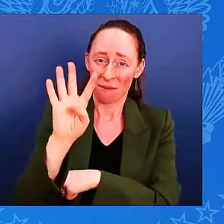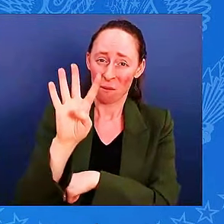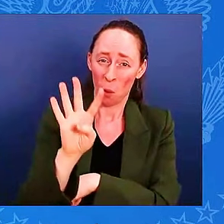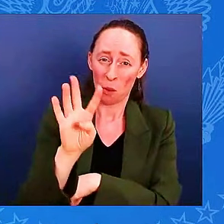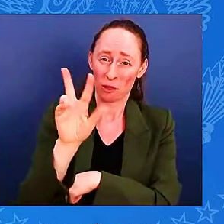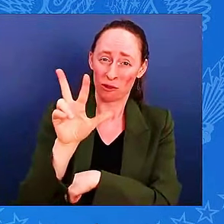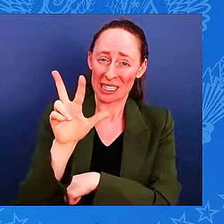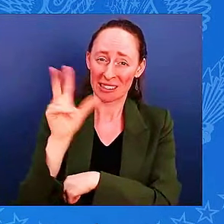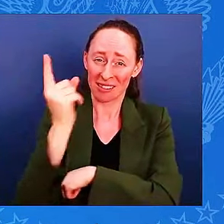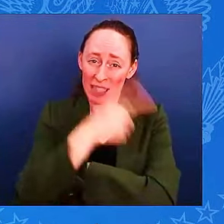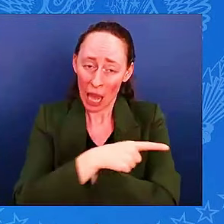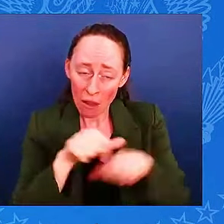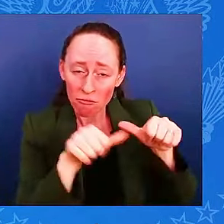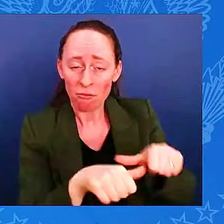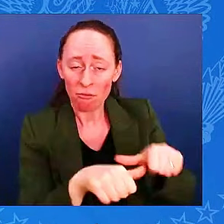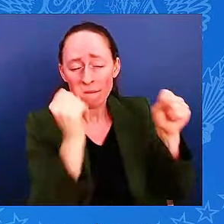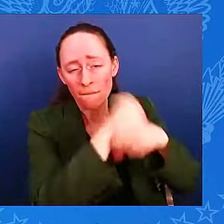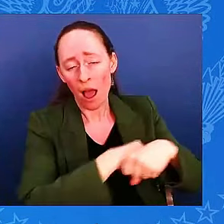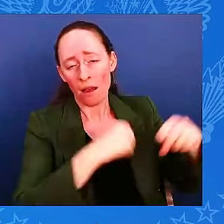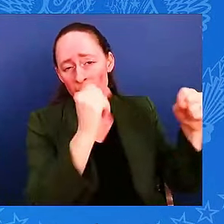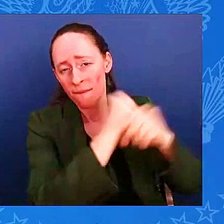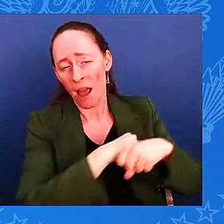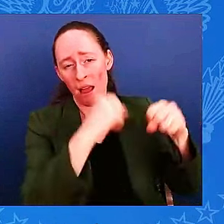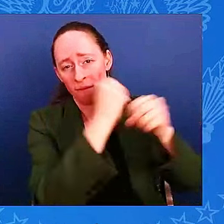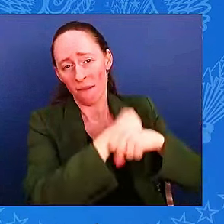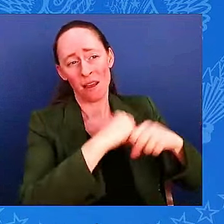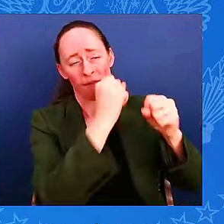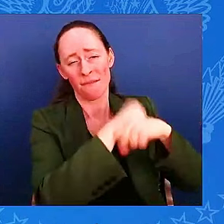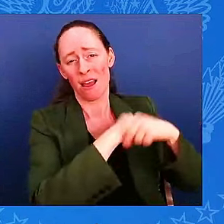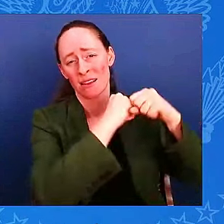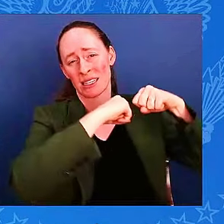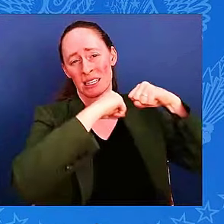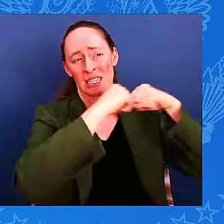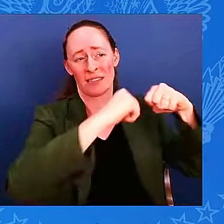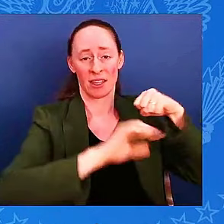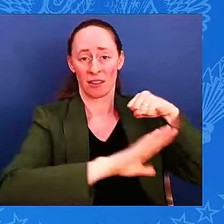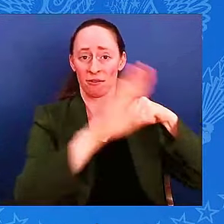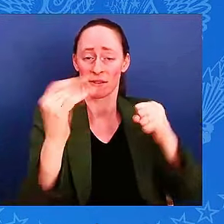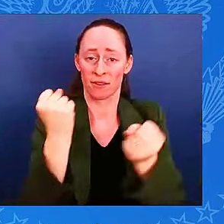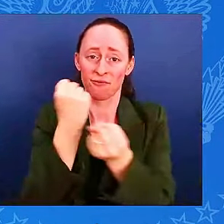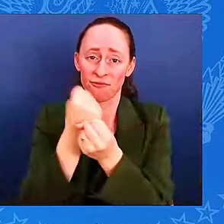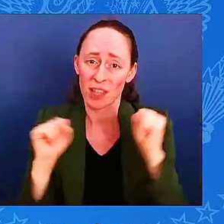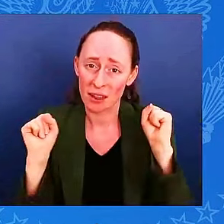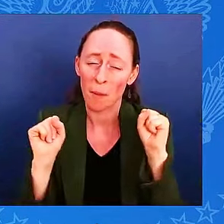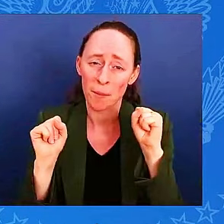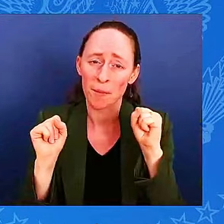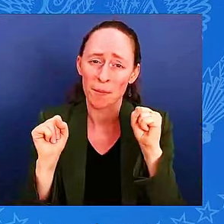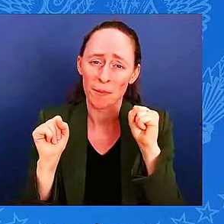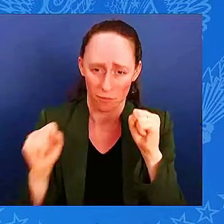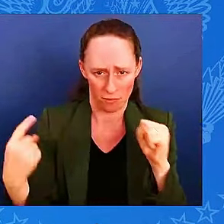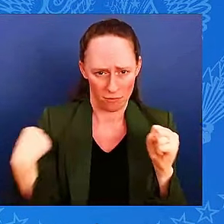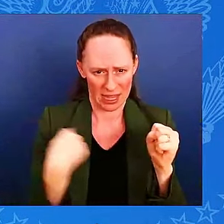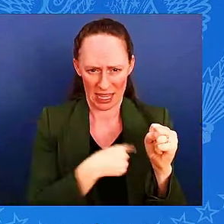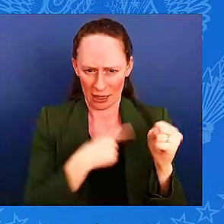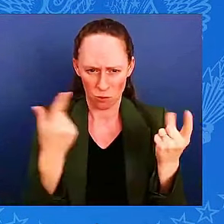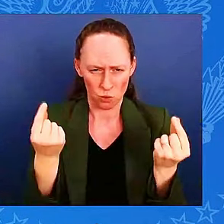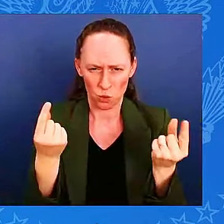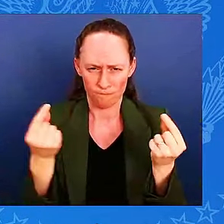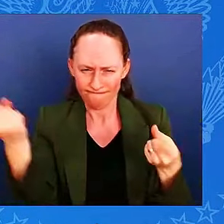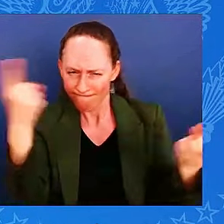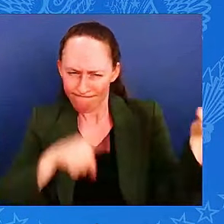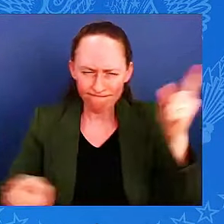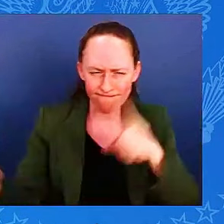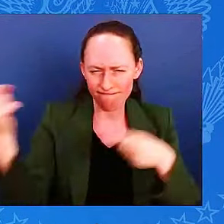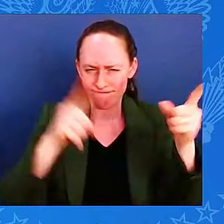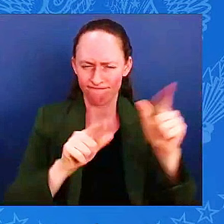and our cohesiveness has secured Ukraine the support it needed. This is a